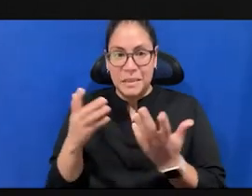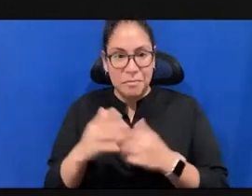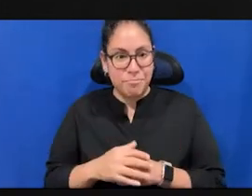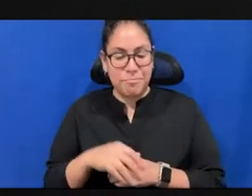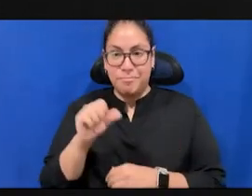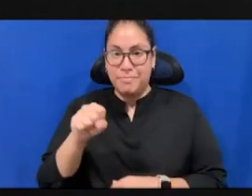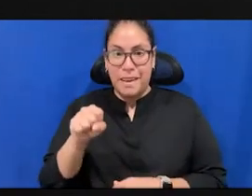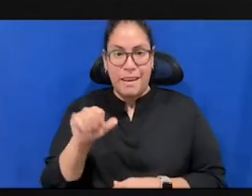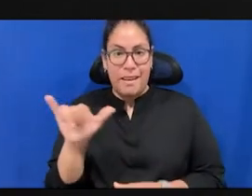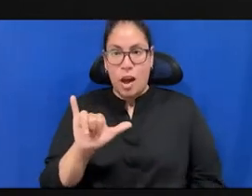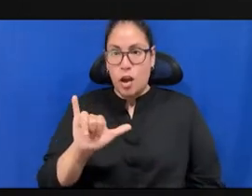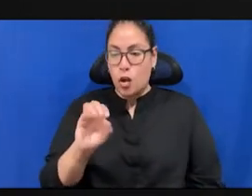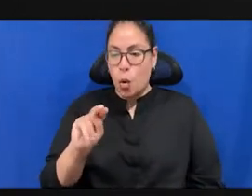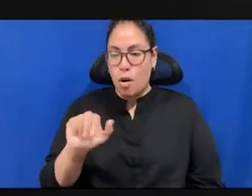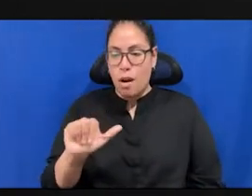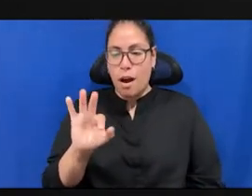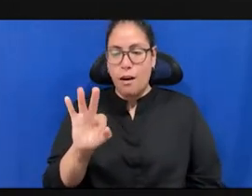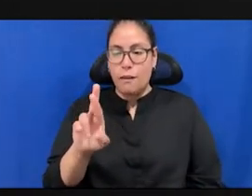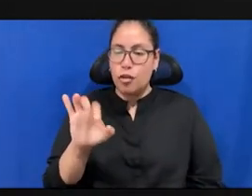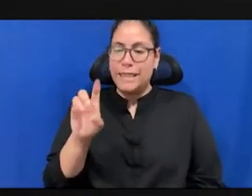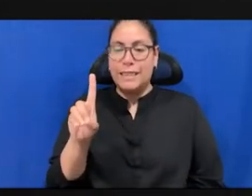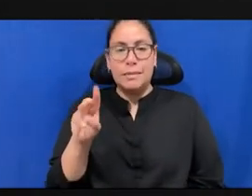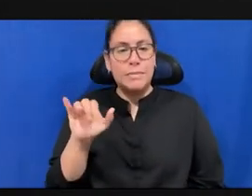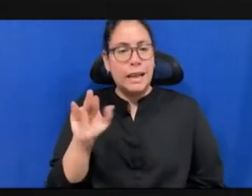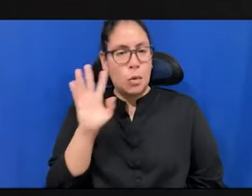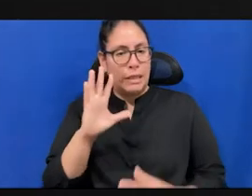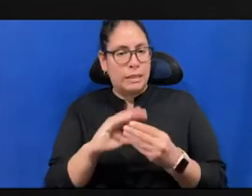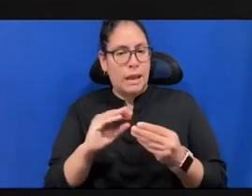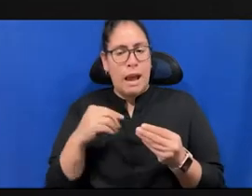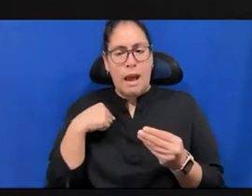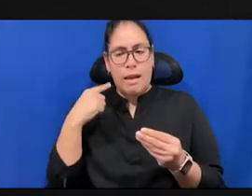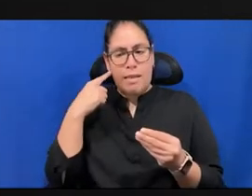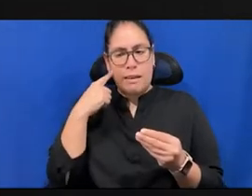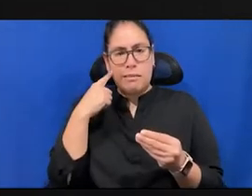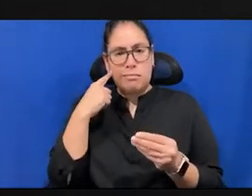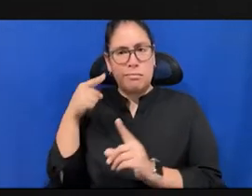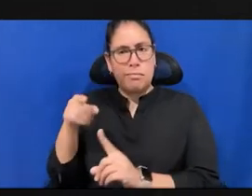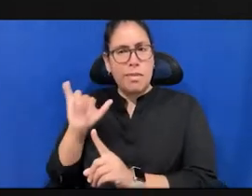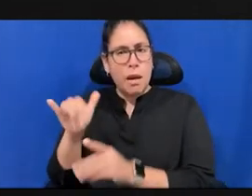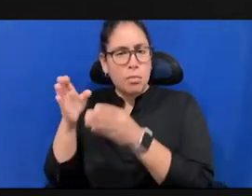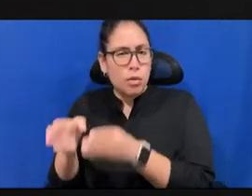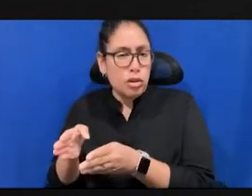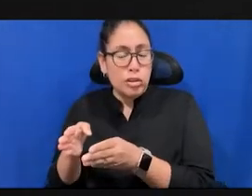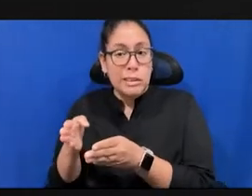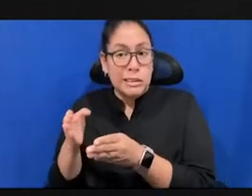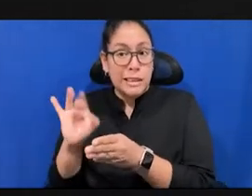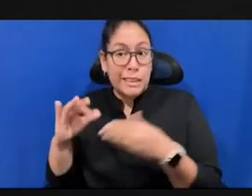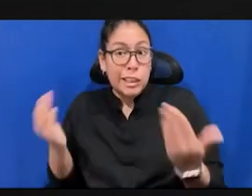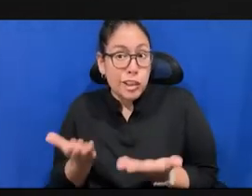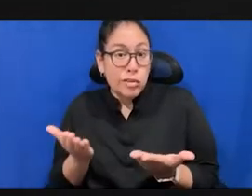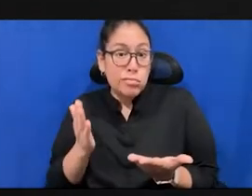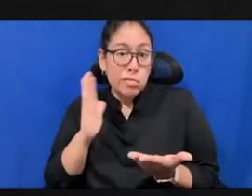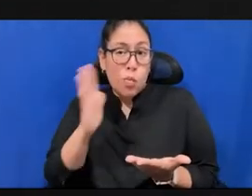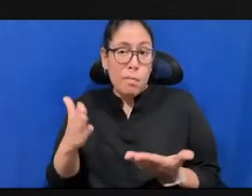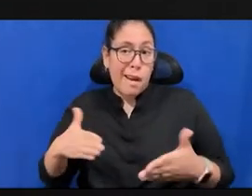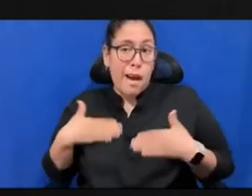And yeah, I don't know, I think so he could be happy. Uh, and I hope so. Uh, we could pay much also to him like with Eula Kosic